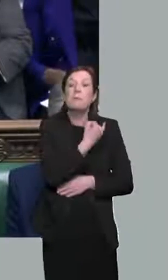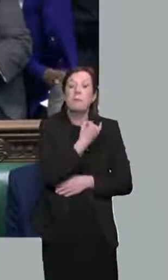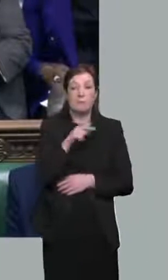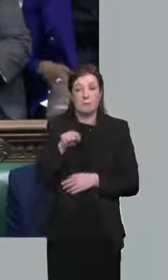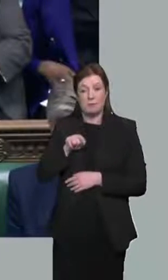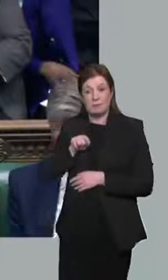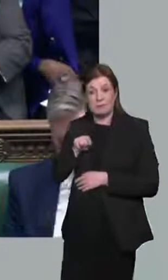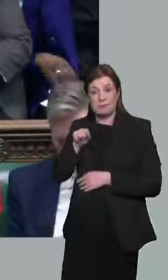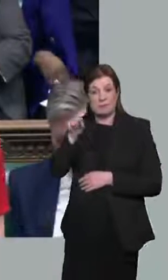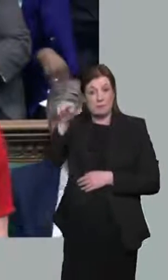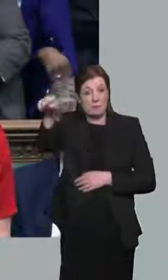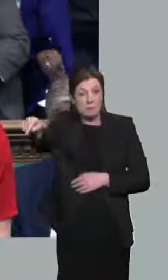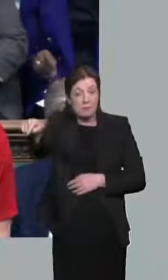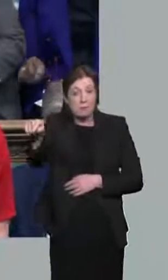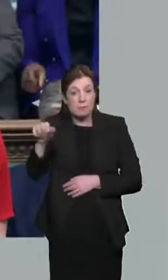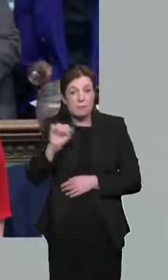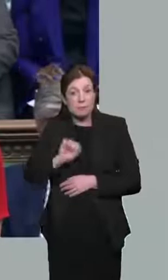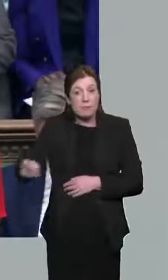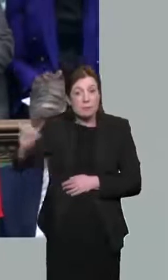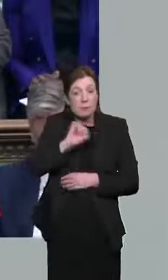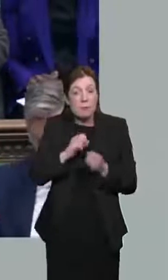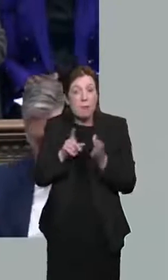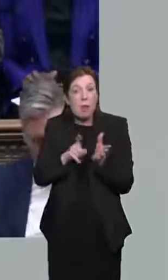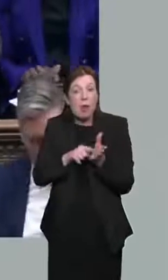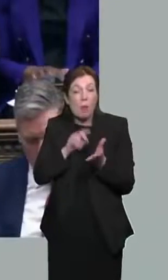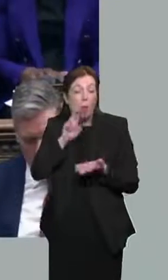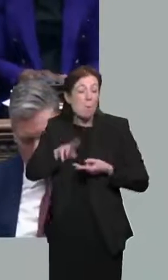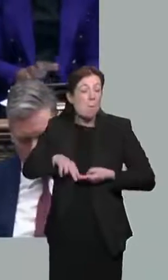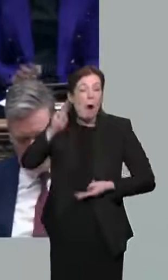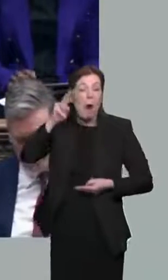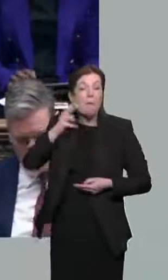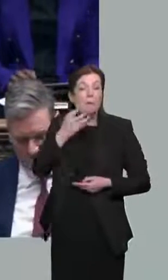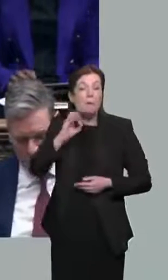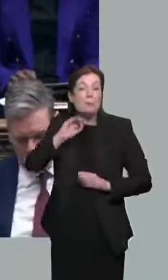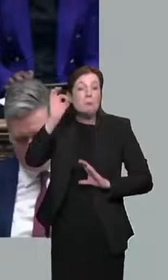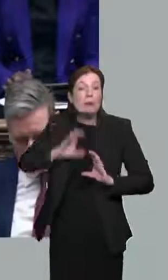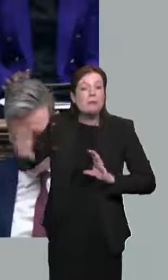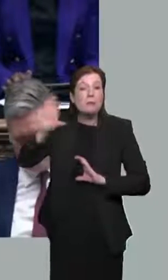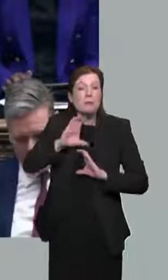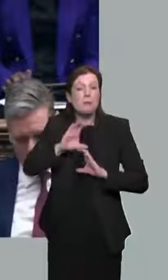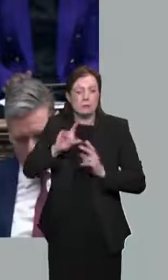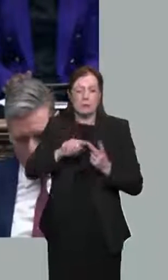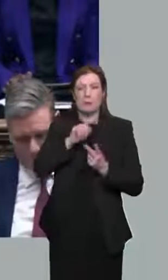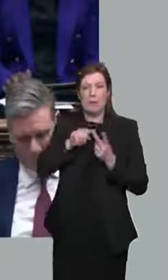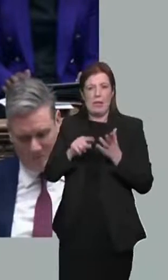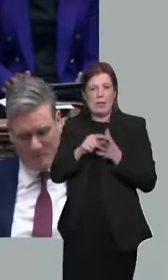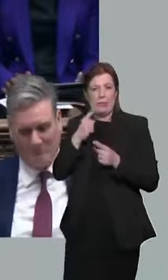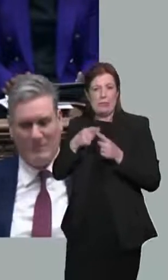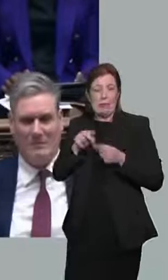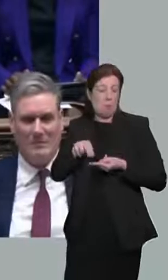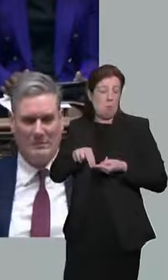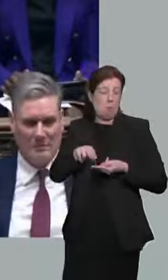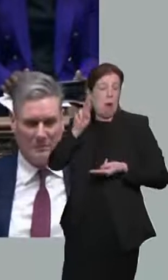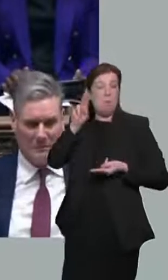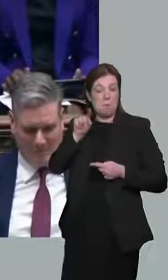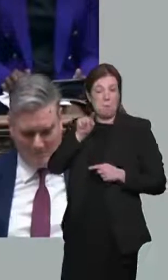people's energy bills will be rising by 54 per cent. Two weeks today, the Chancellor's latest tax hike will start hitting working